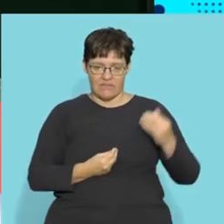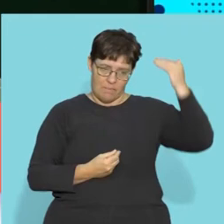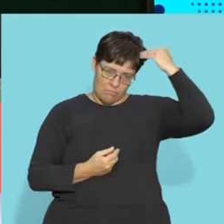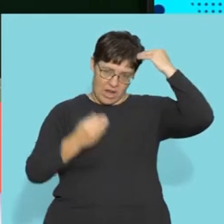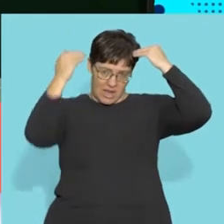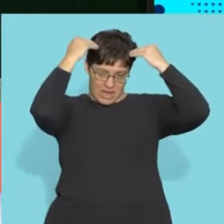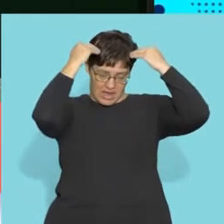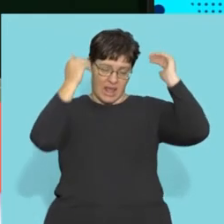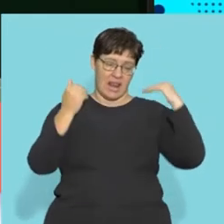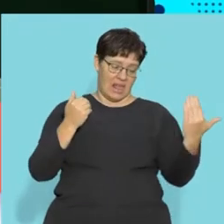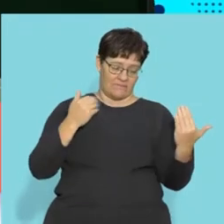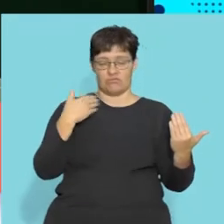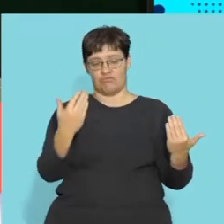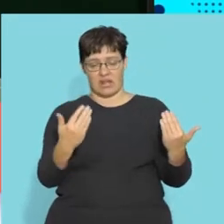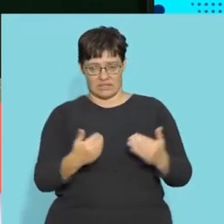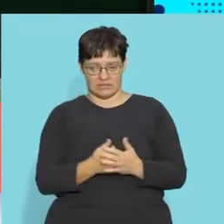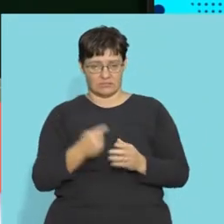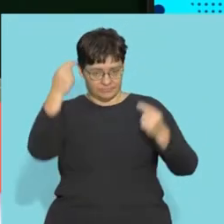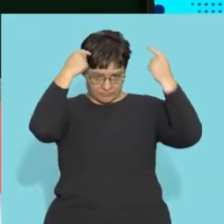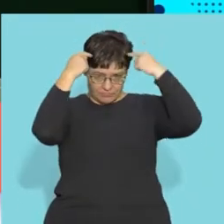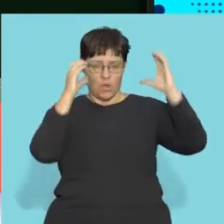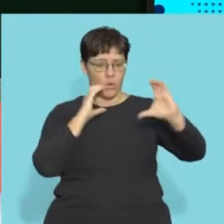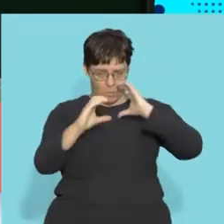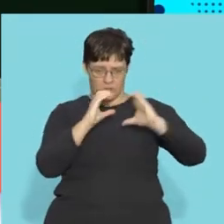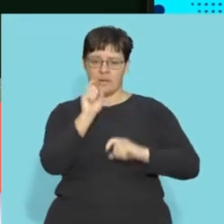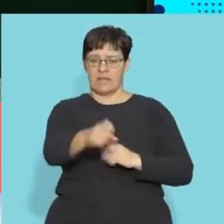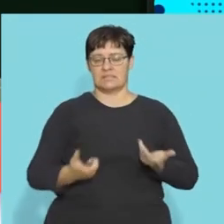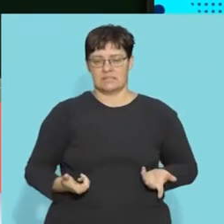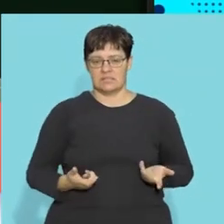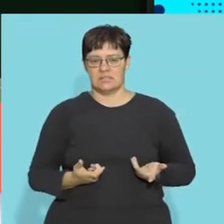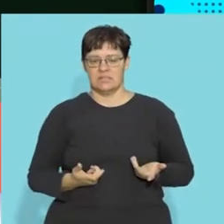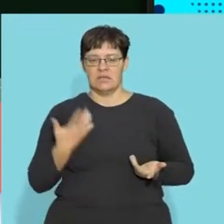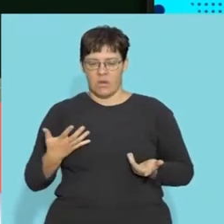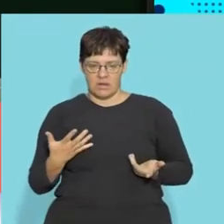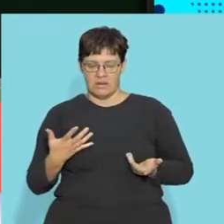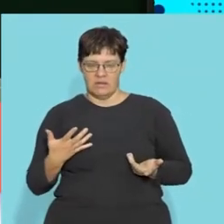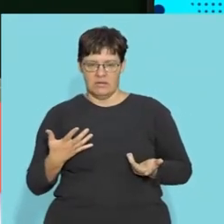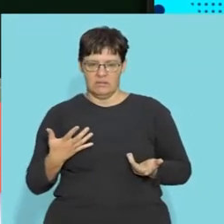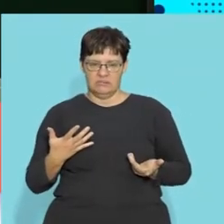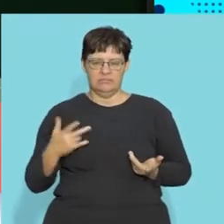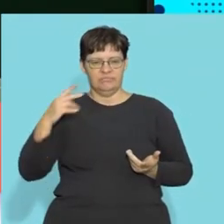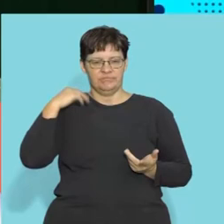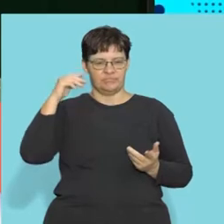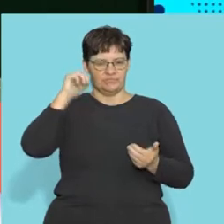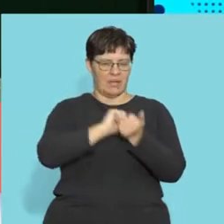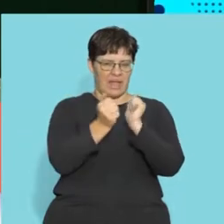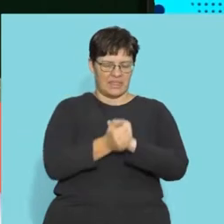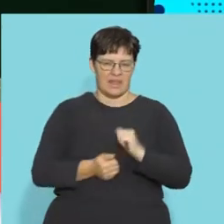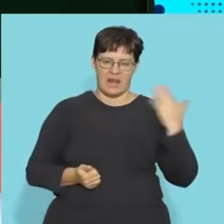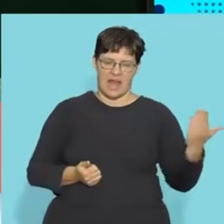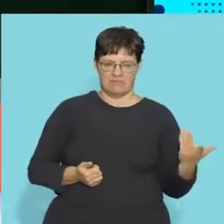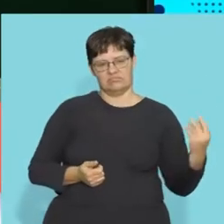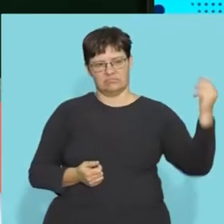right and a left hemisphere of your brain right they need to communicate with each other because the left hand is abstract you know doing math